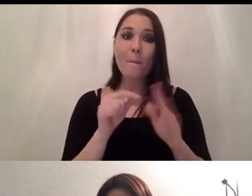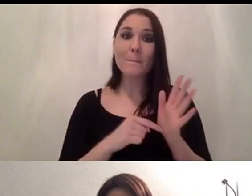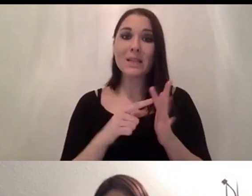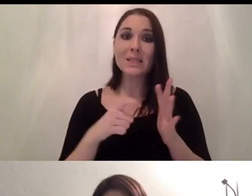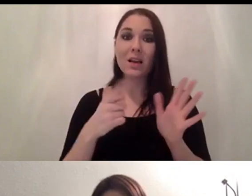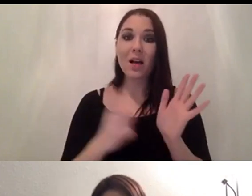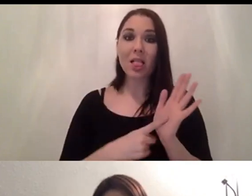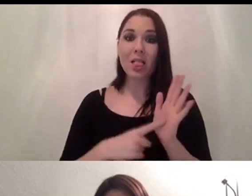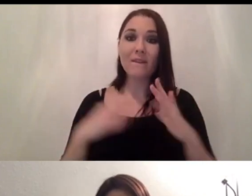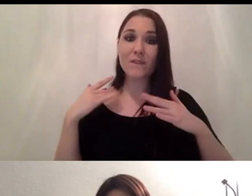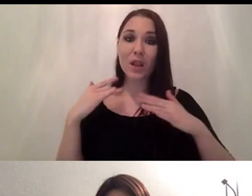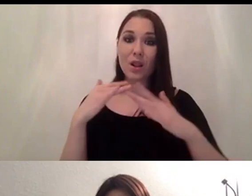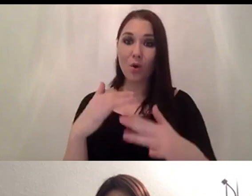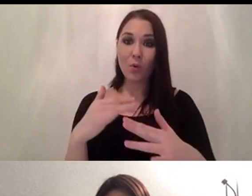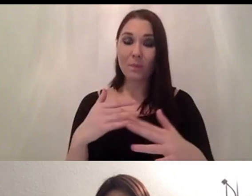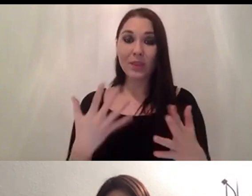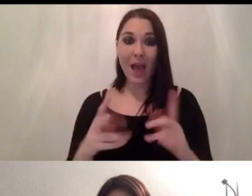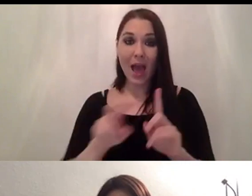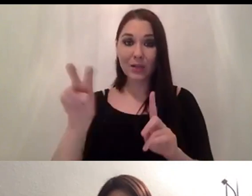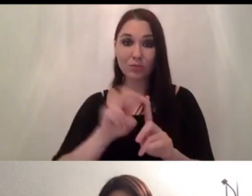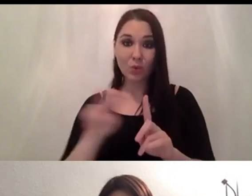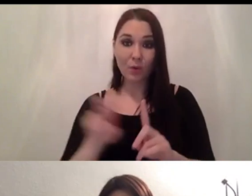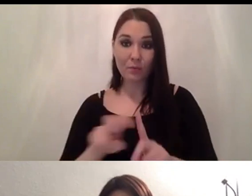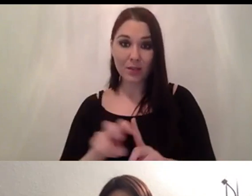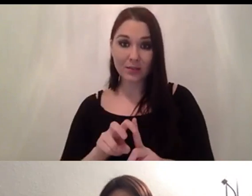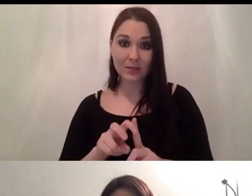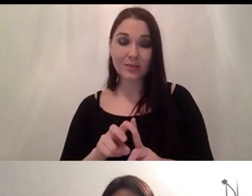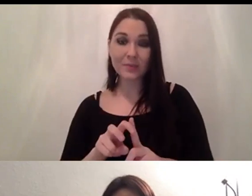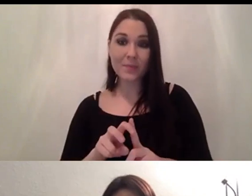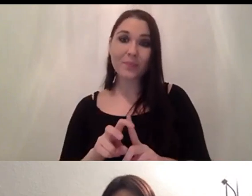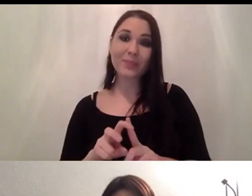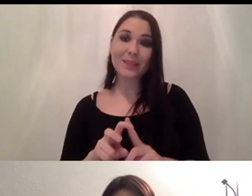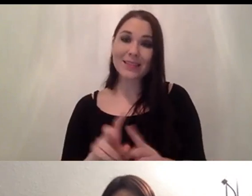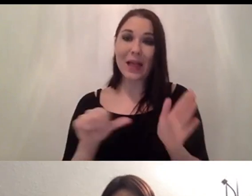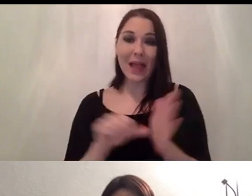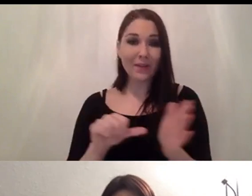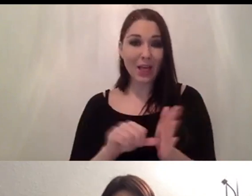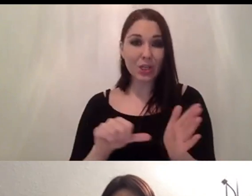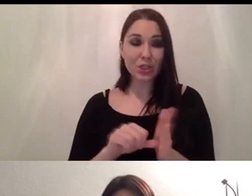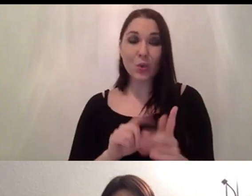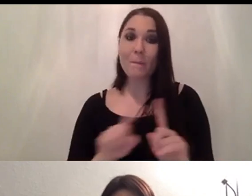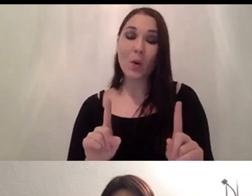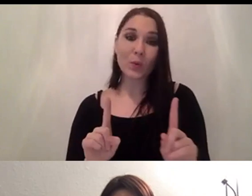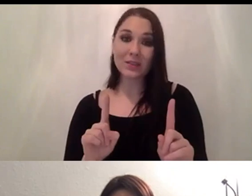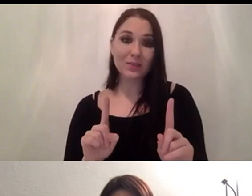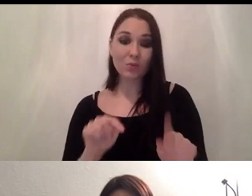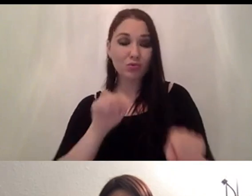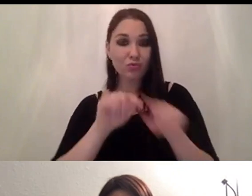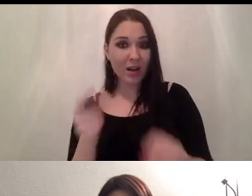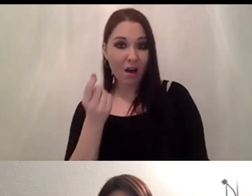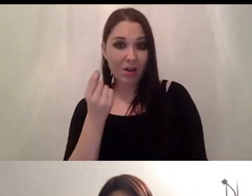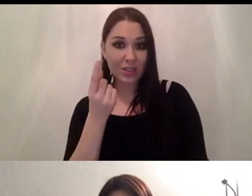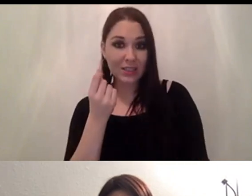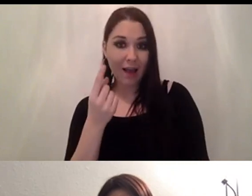um the hand movement is kind of causing issue but we try not to understand movement of the hand because